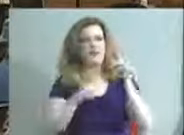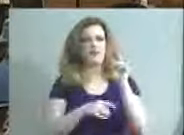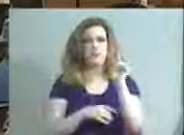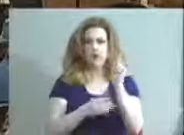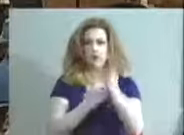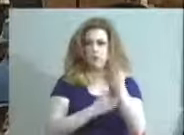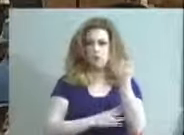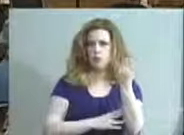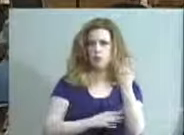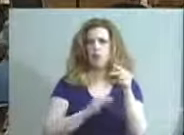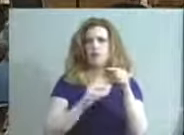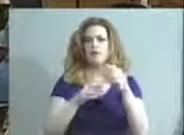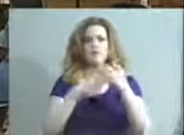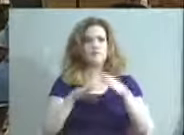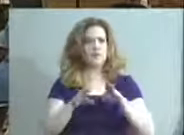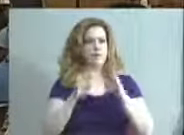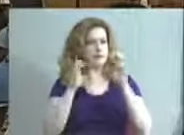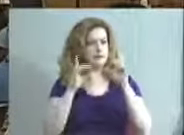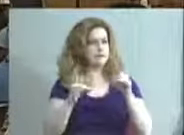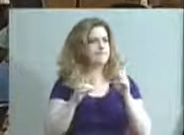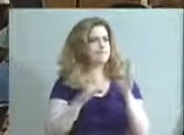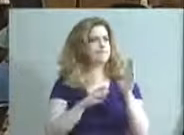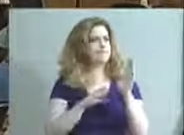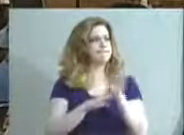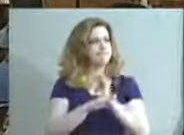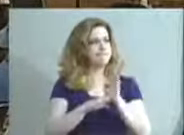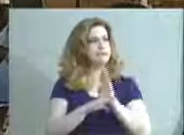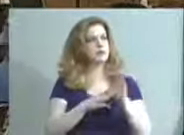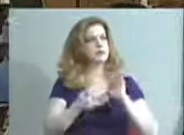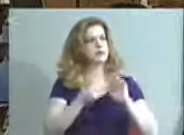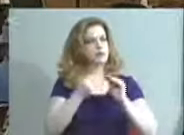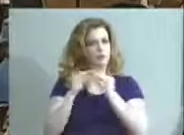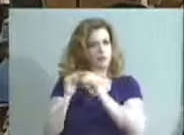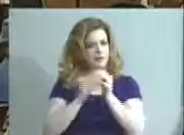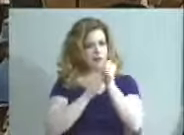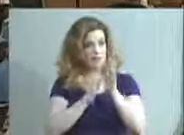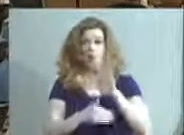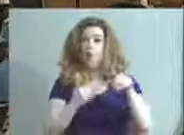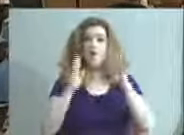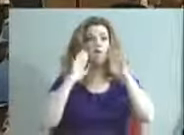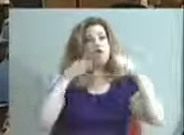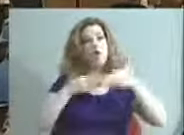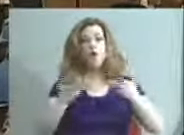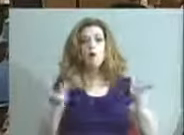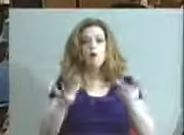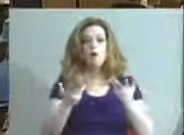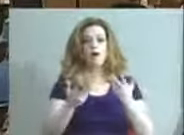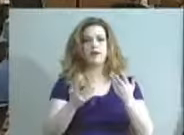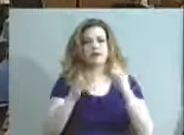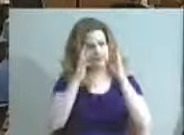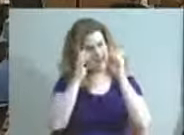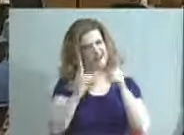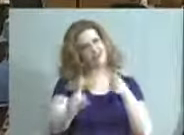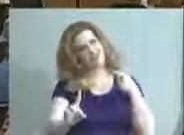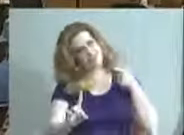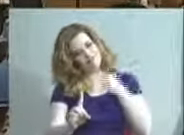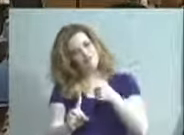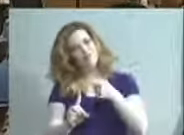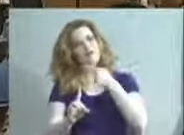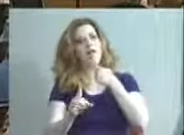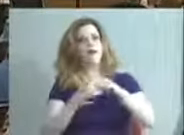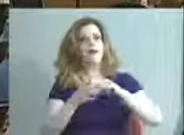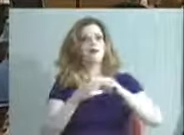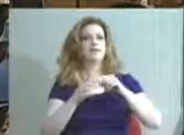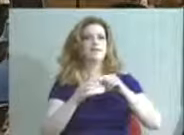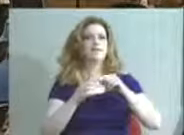public education business and community leaders all focused on using education as the key to our common